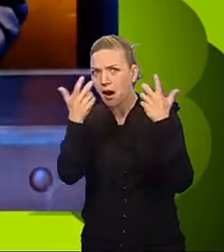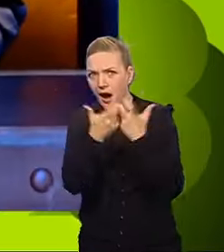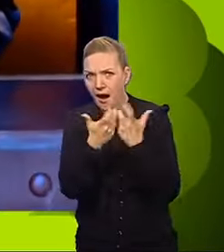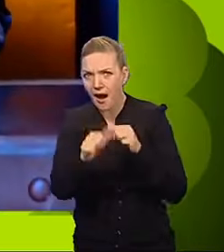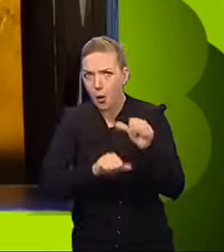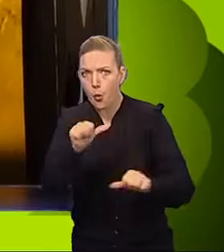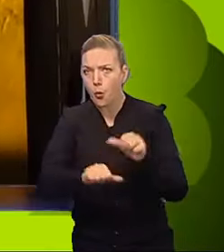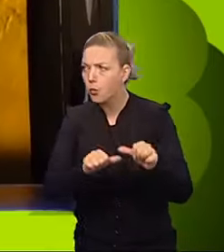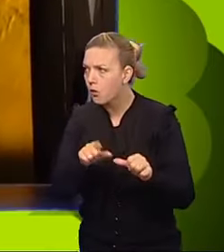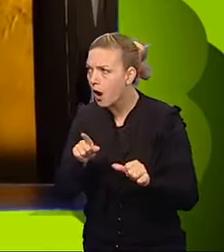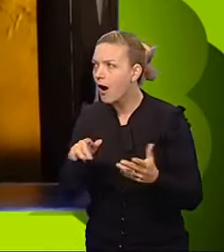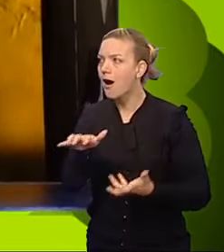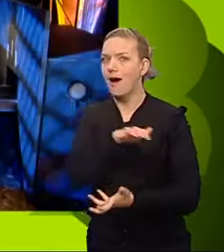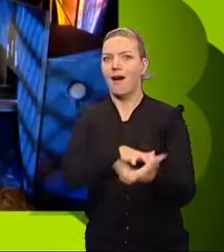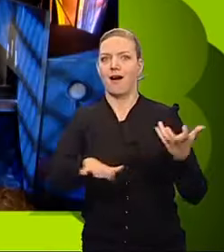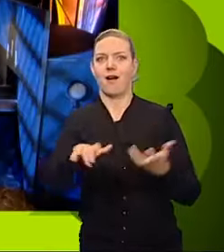Mixing colours.